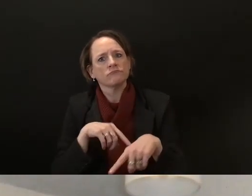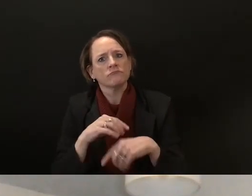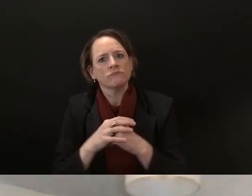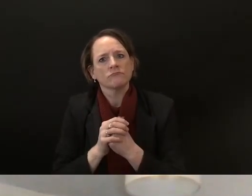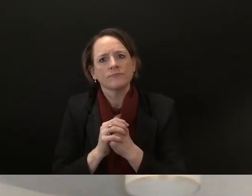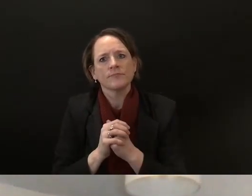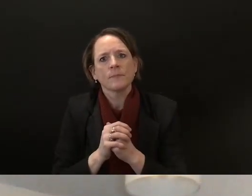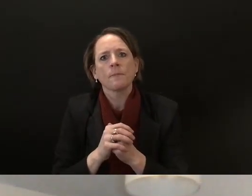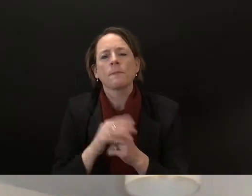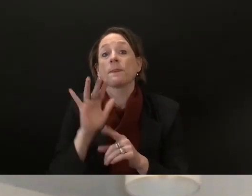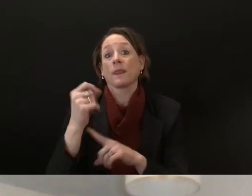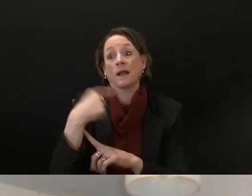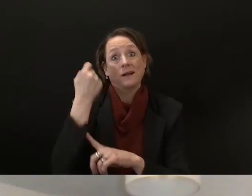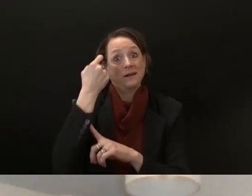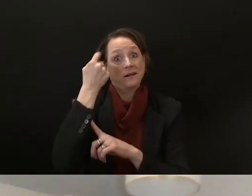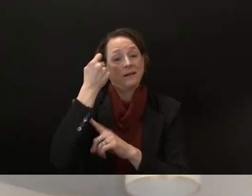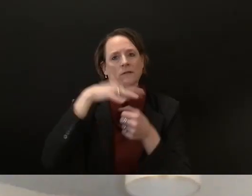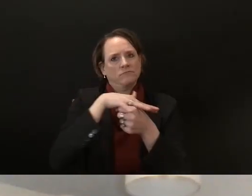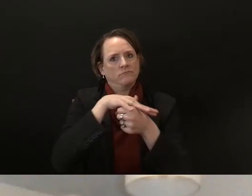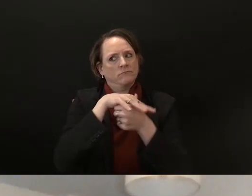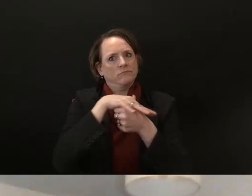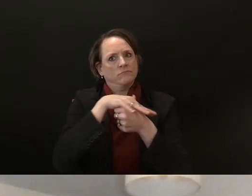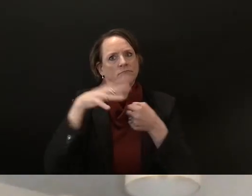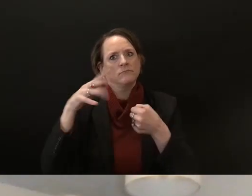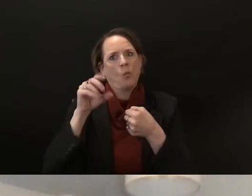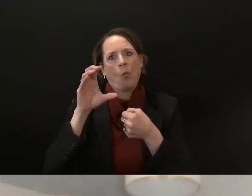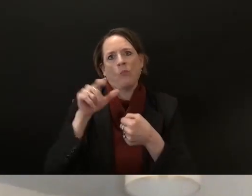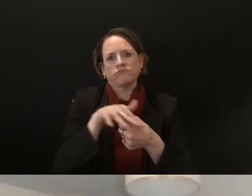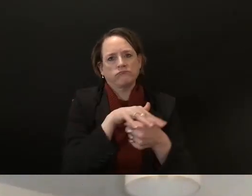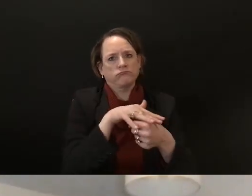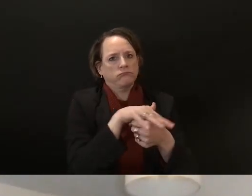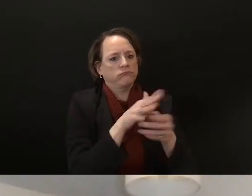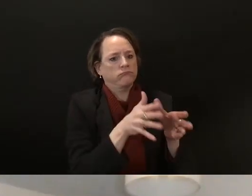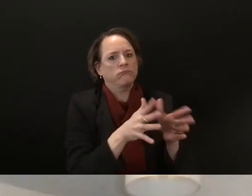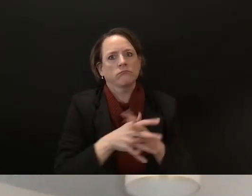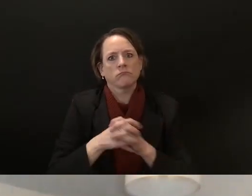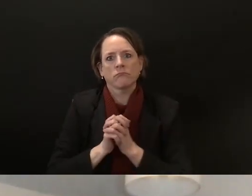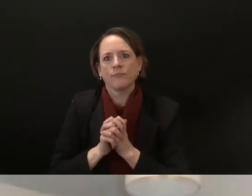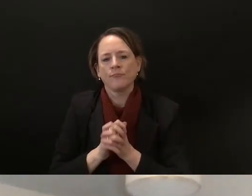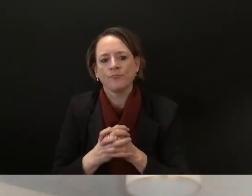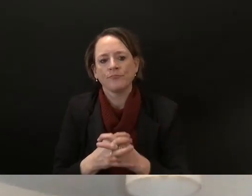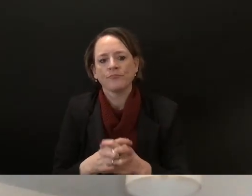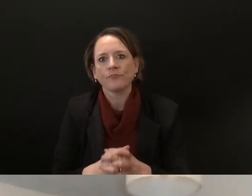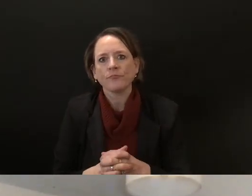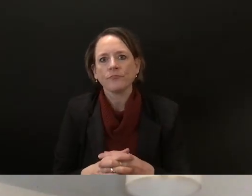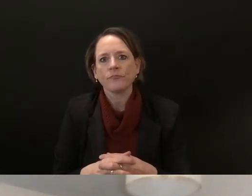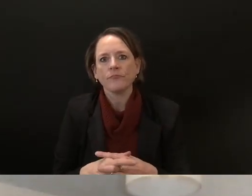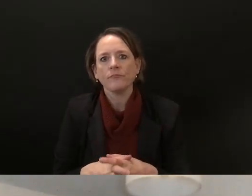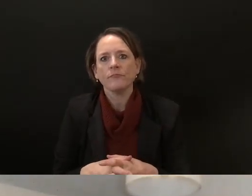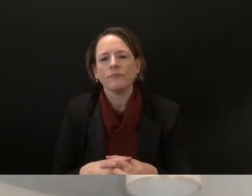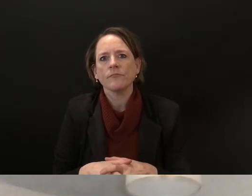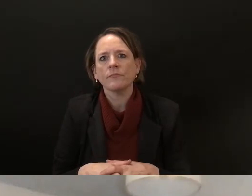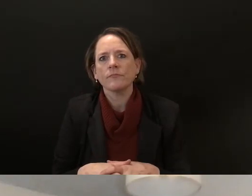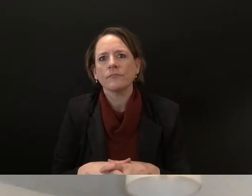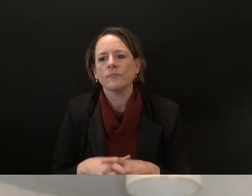state dollars for the hop just to speak up for uh doing radio um